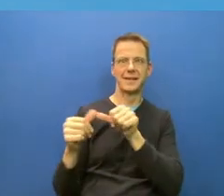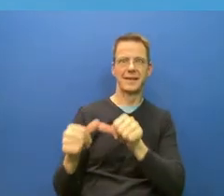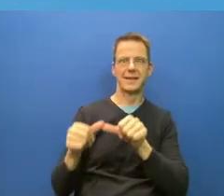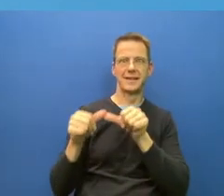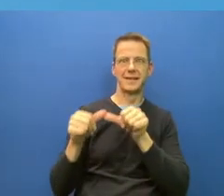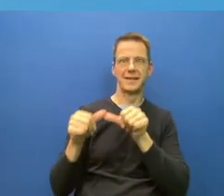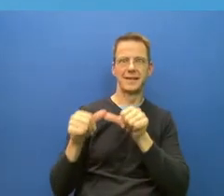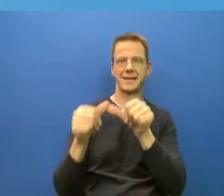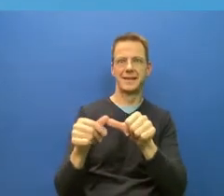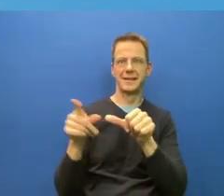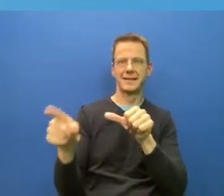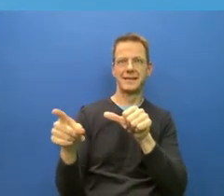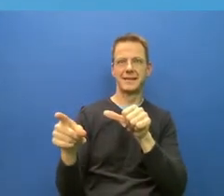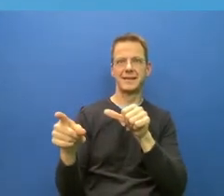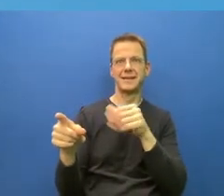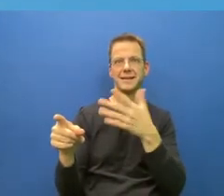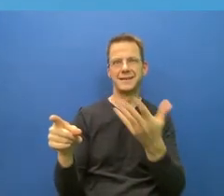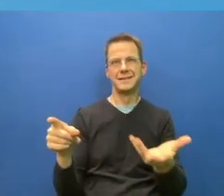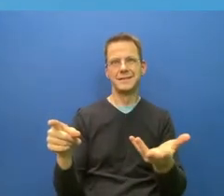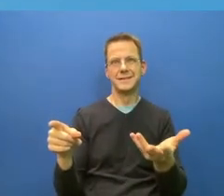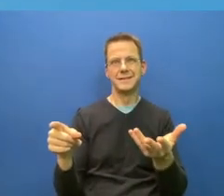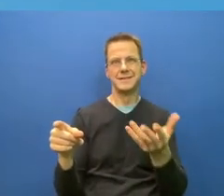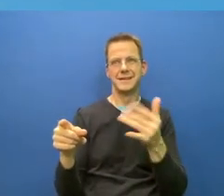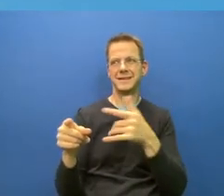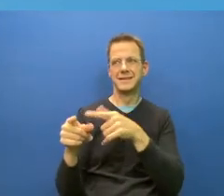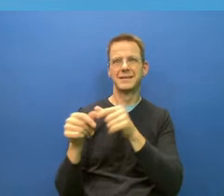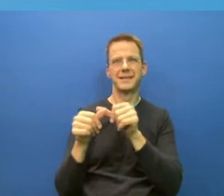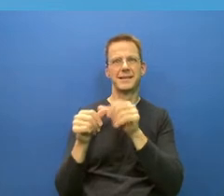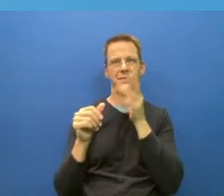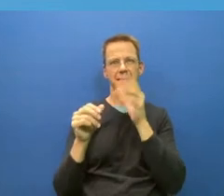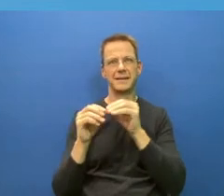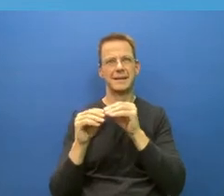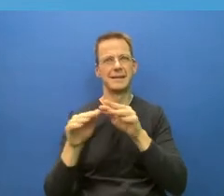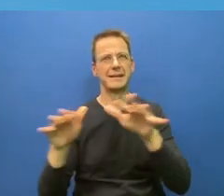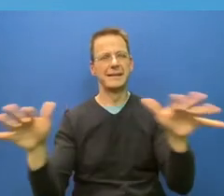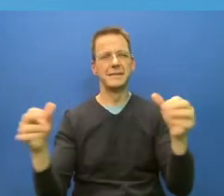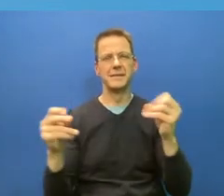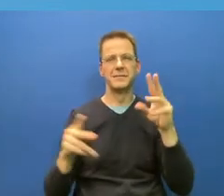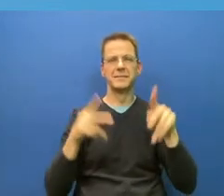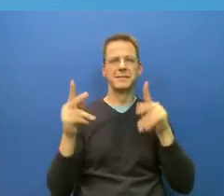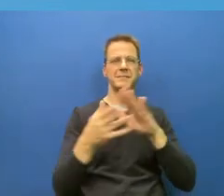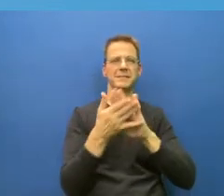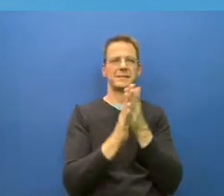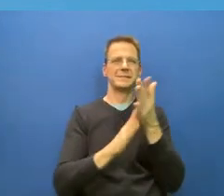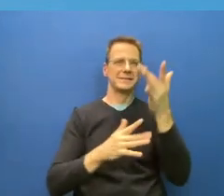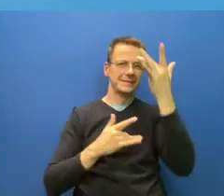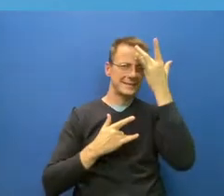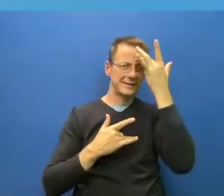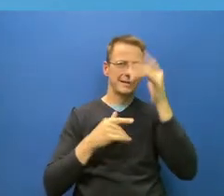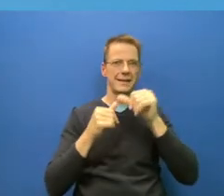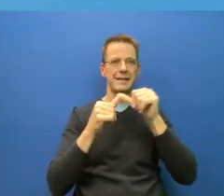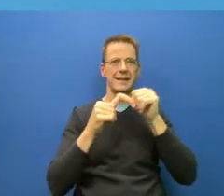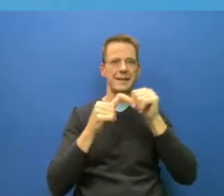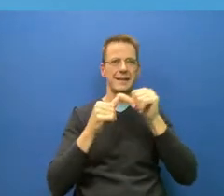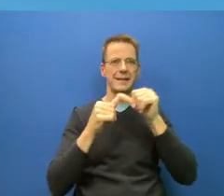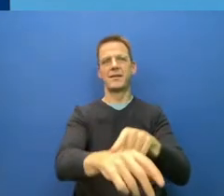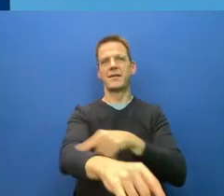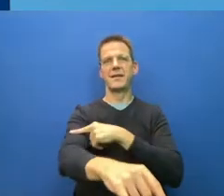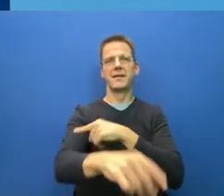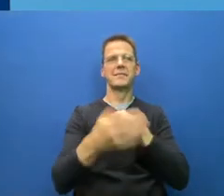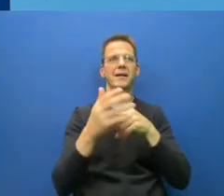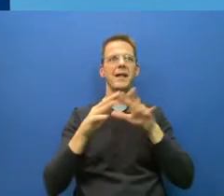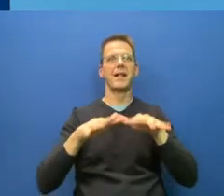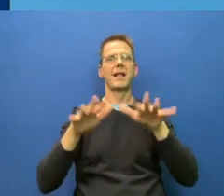have too many unvaccinated people who could get sick at once. Therefore, you know, low cases or no cases are the best strategy forward. Thank you so much.